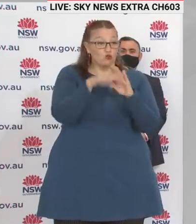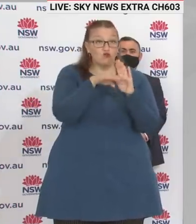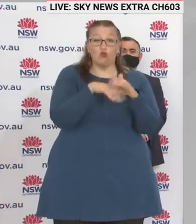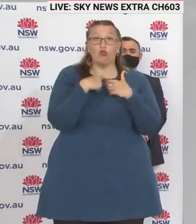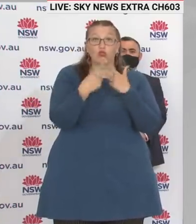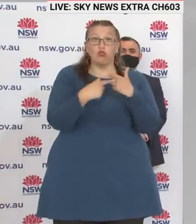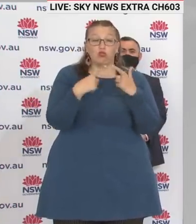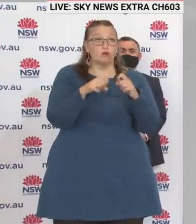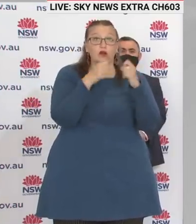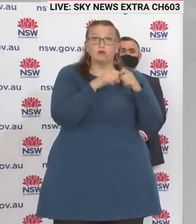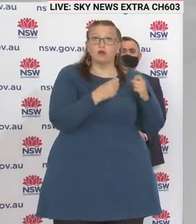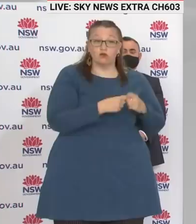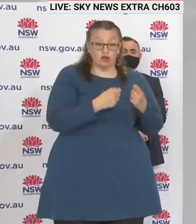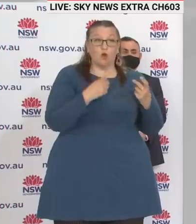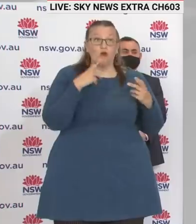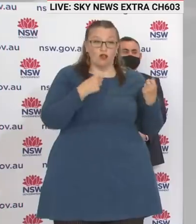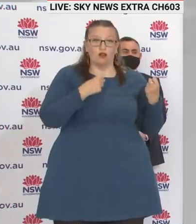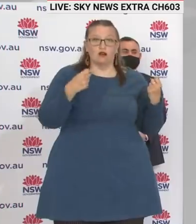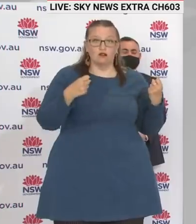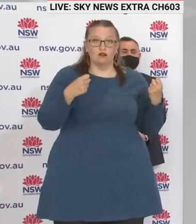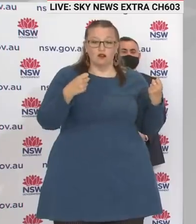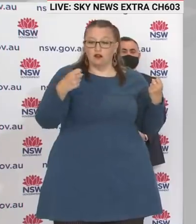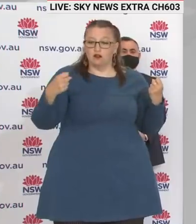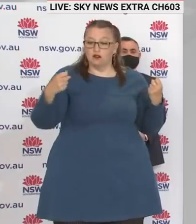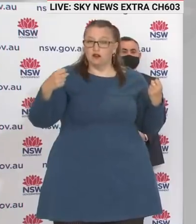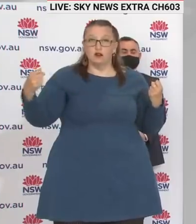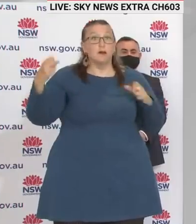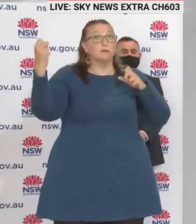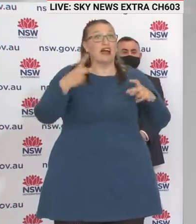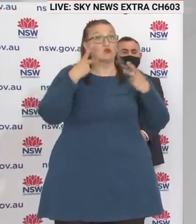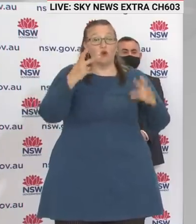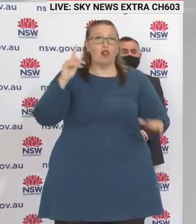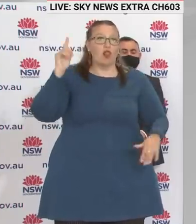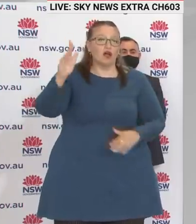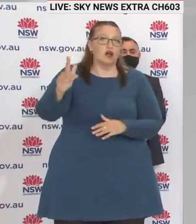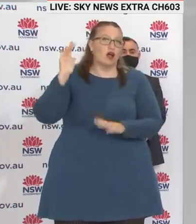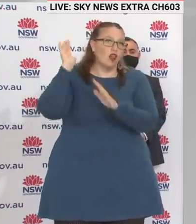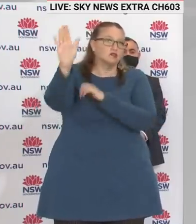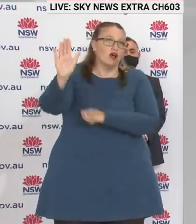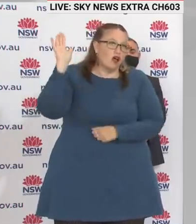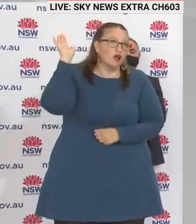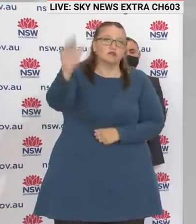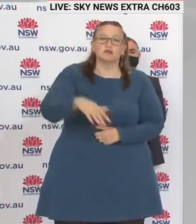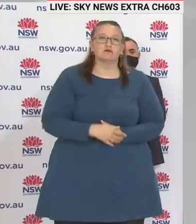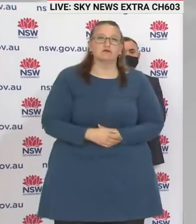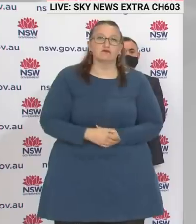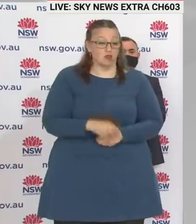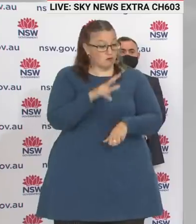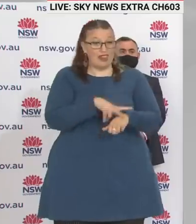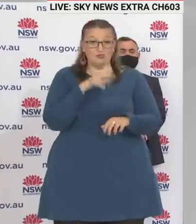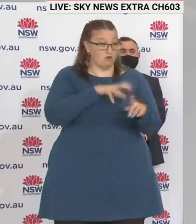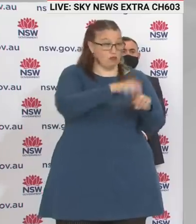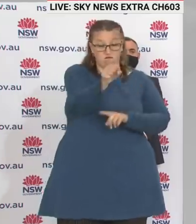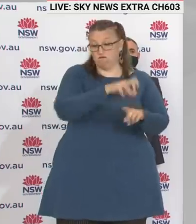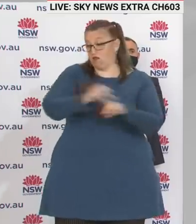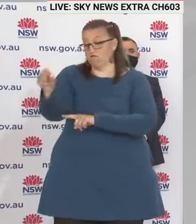thing. And that's why police and ADF have more people on the ground than ever before to clamp down on people doing the wrong